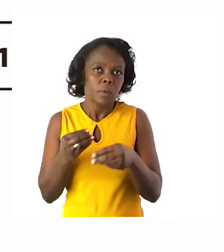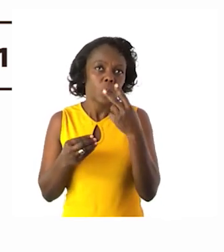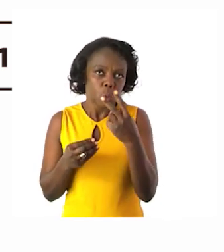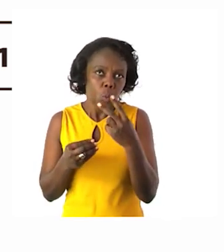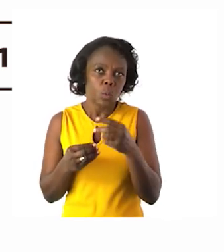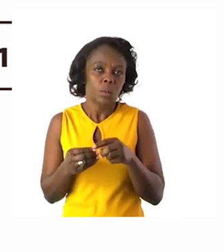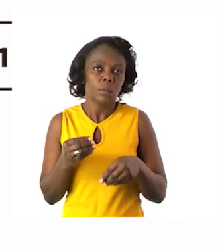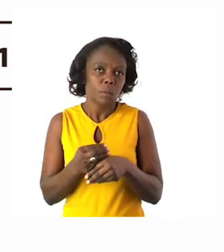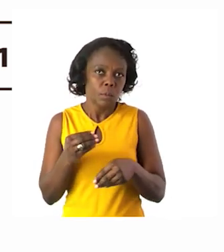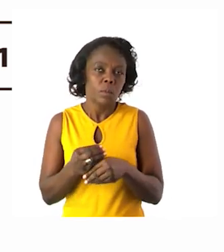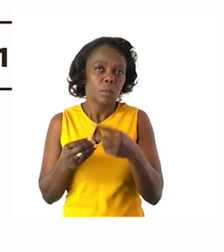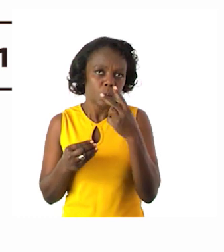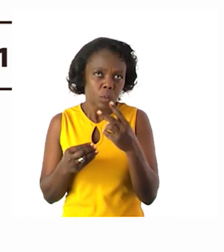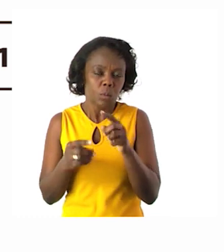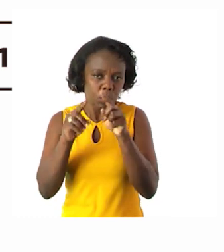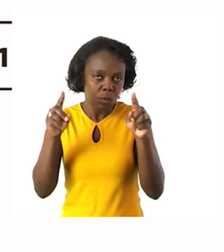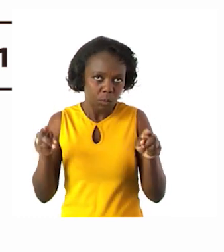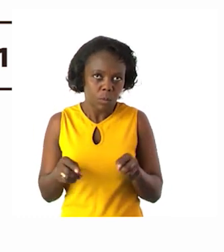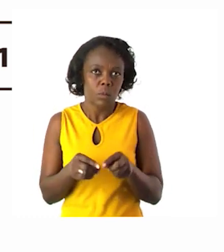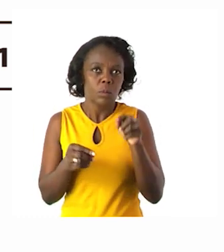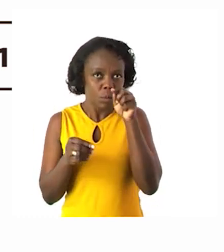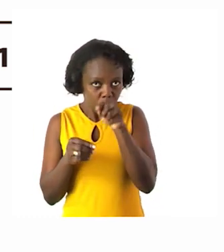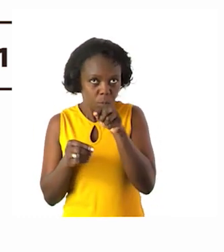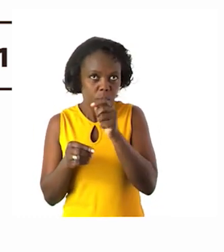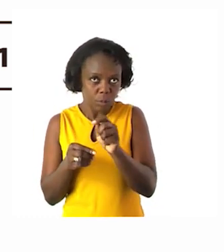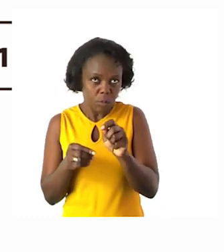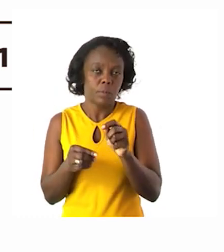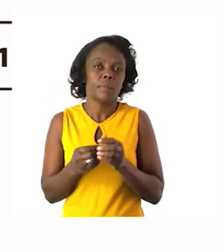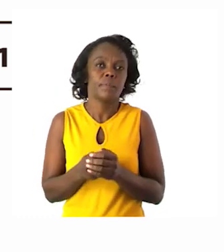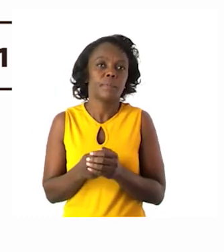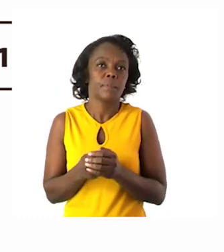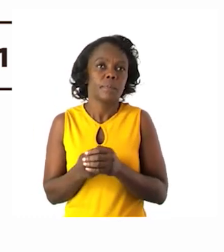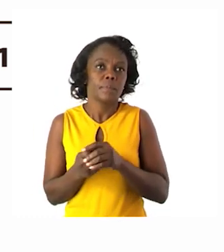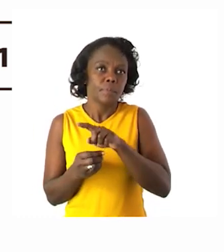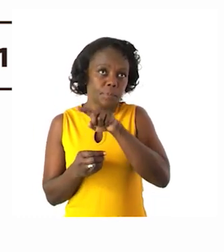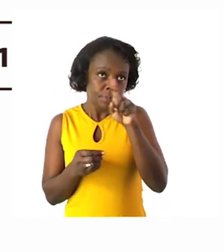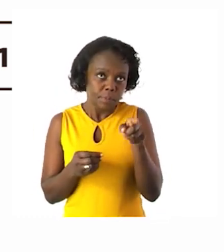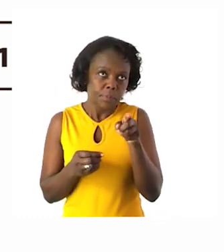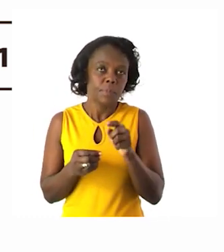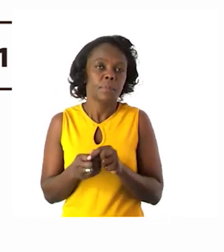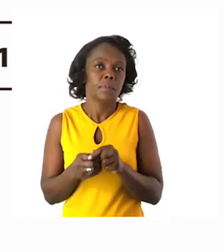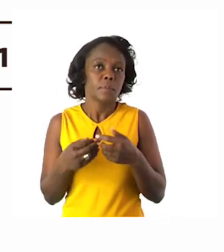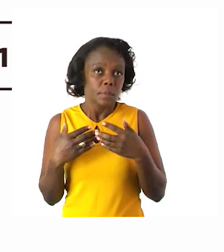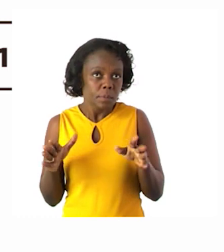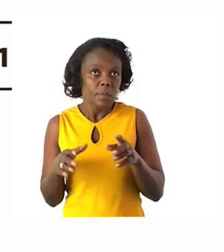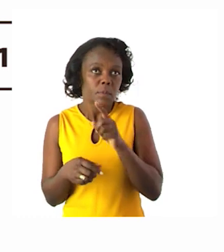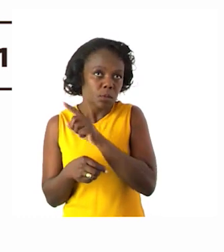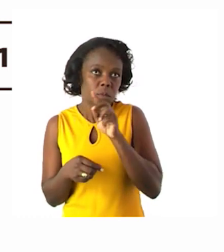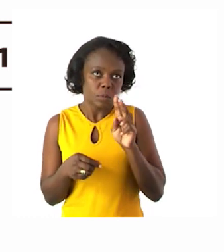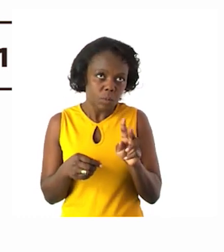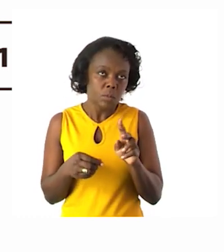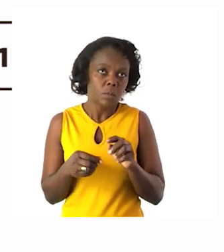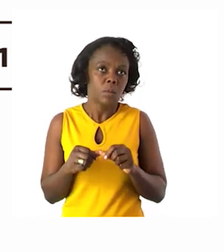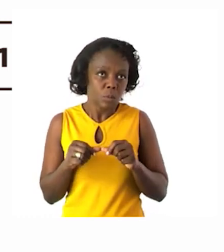then you finish that one. You continue with the second number line they have started on 12. 12 also we are counting it as we are counting in 2.